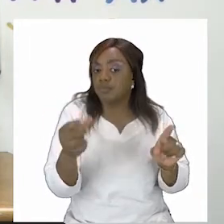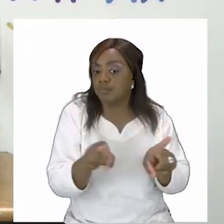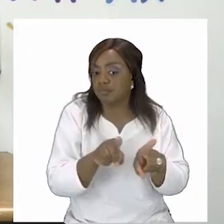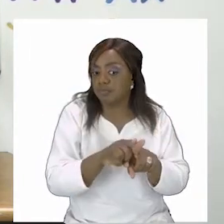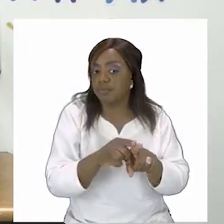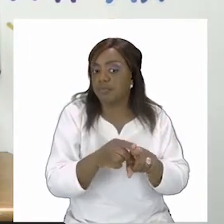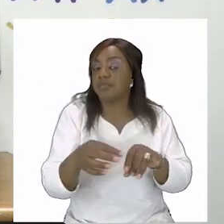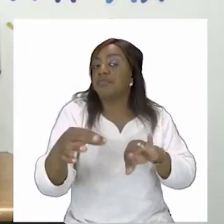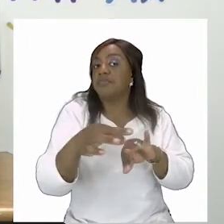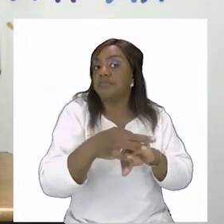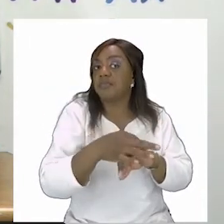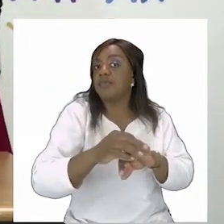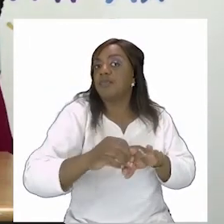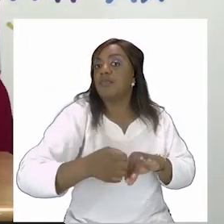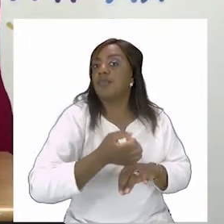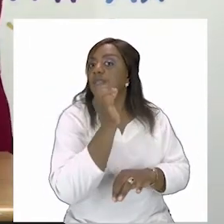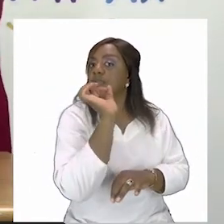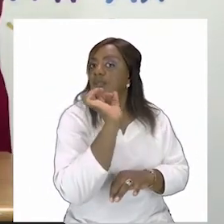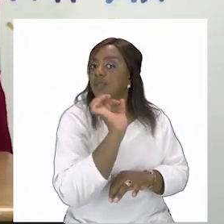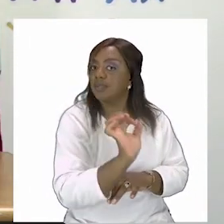there we go